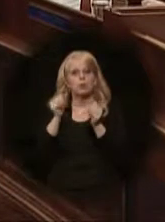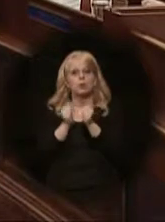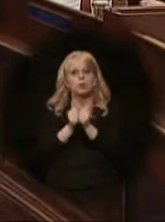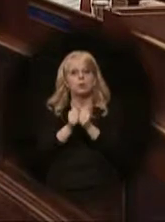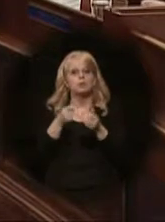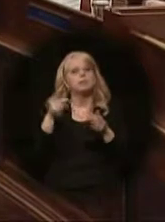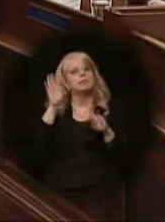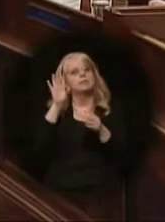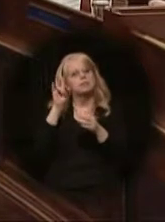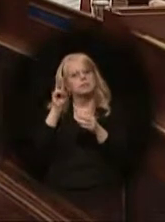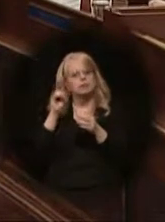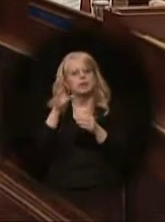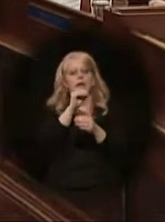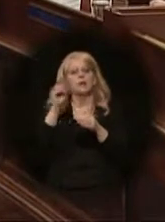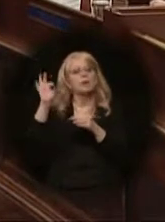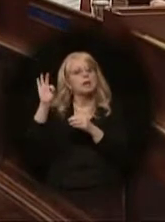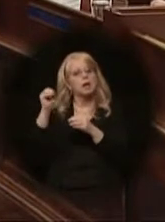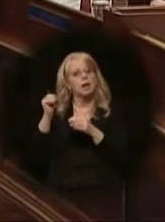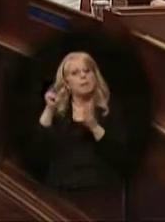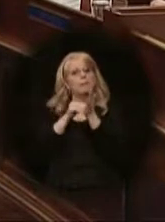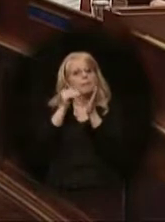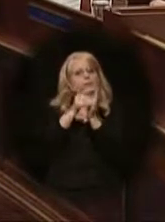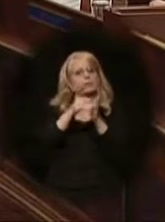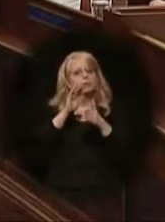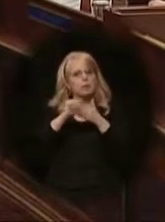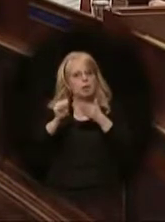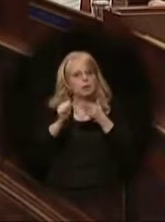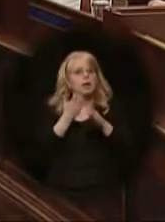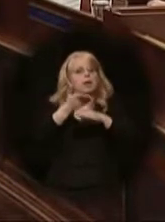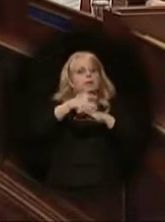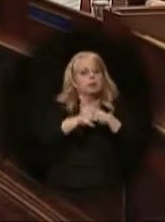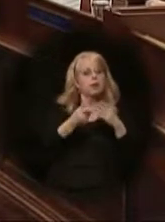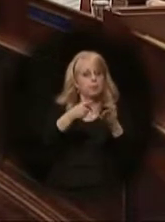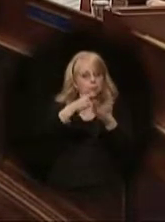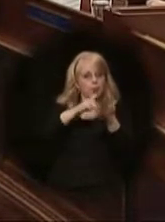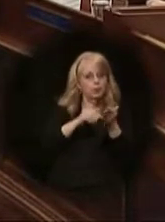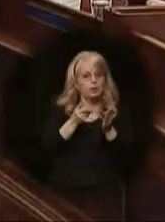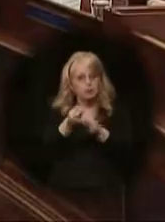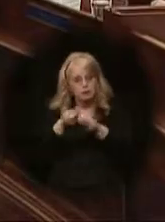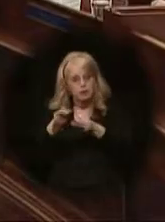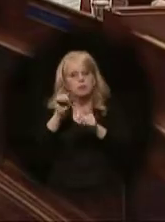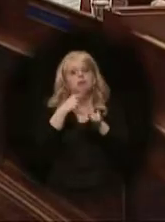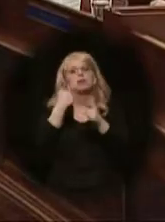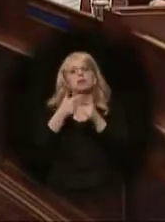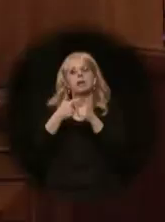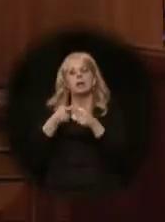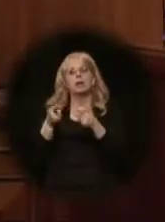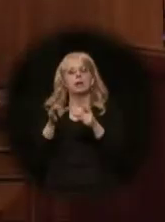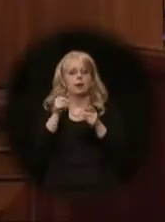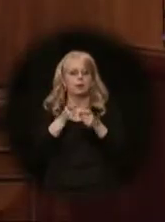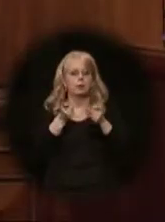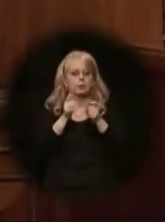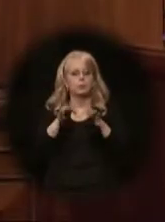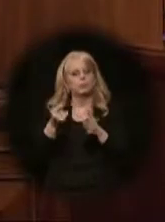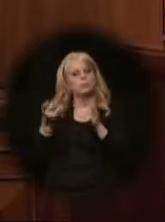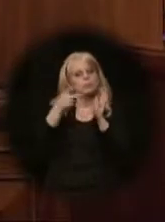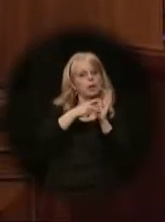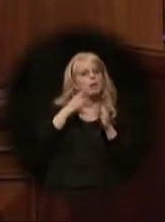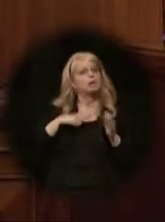and $90 million. After that pre-front-end engineering and design phase, the administration will come back to the legislature,